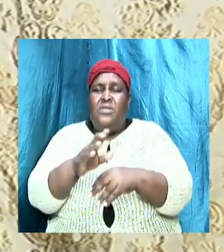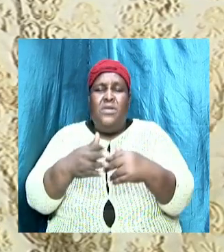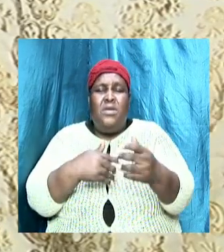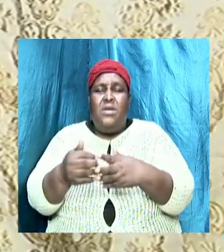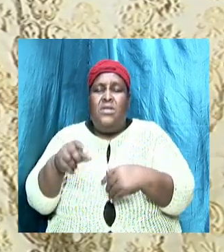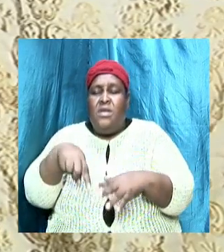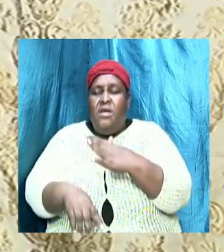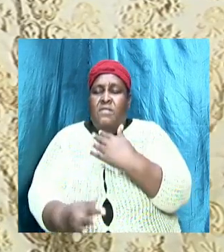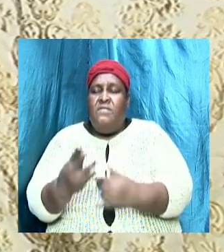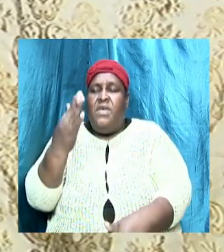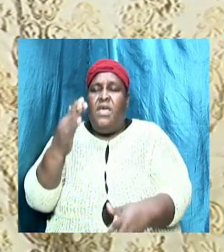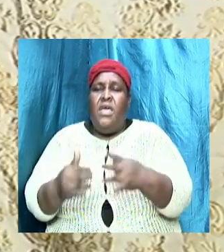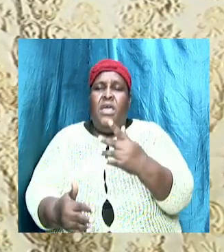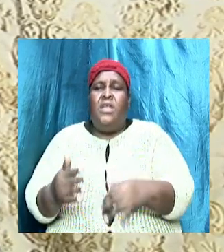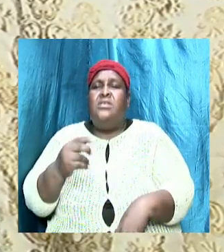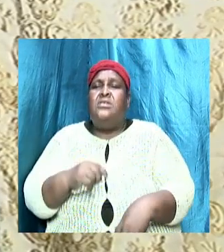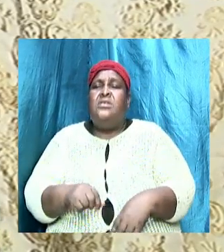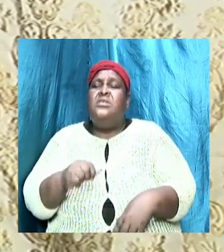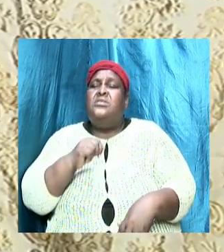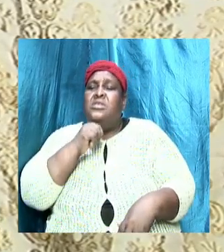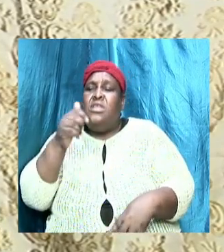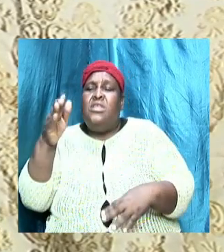prevail that scripture so